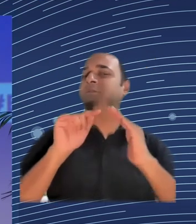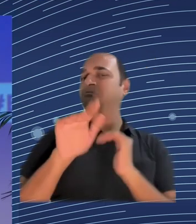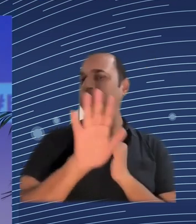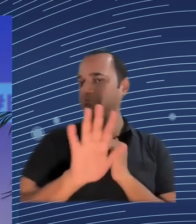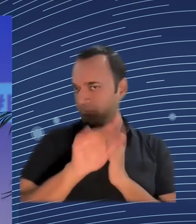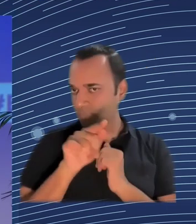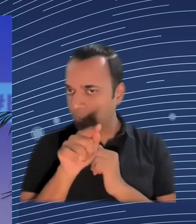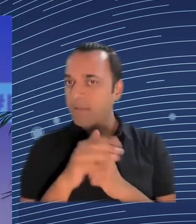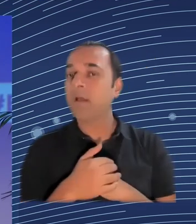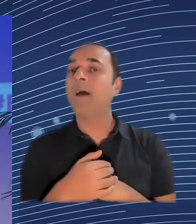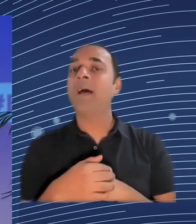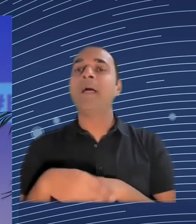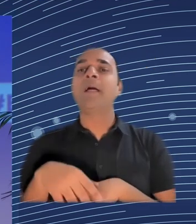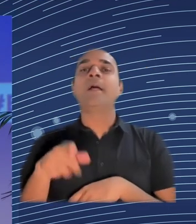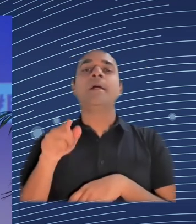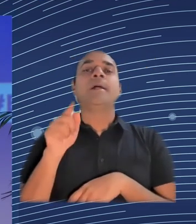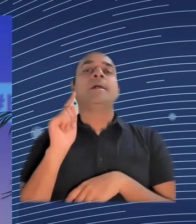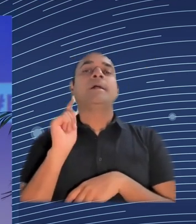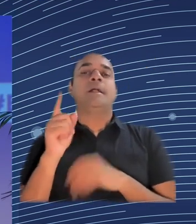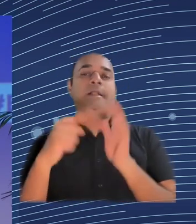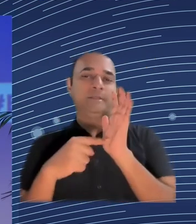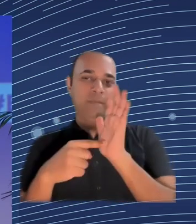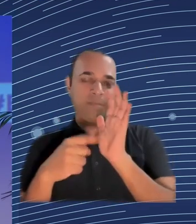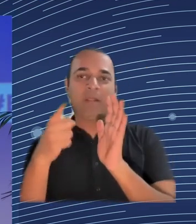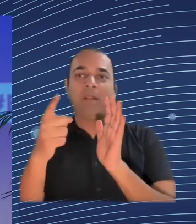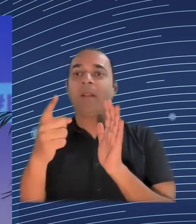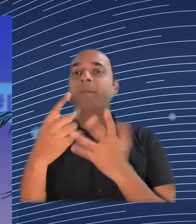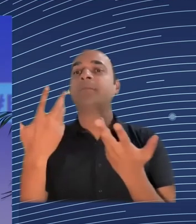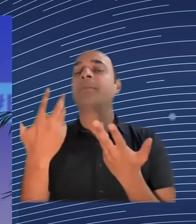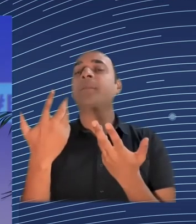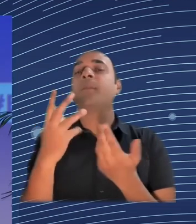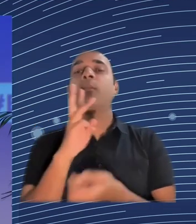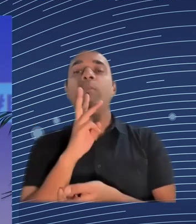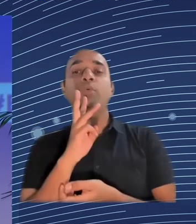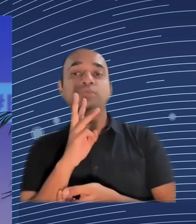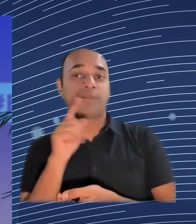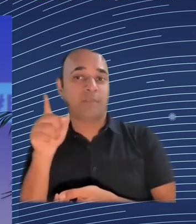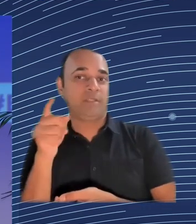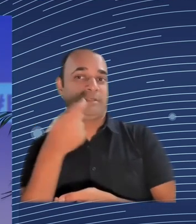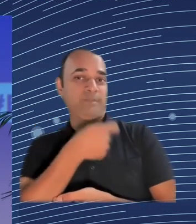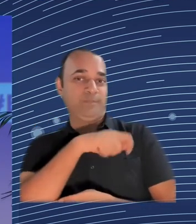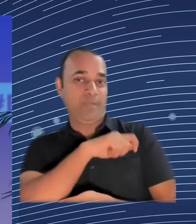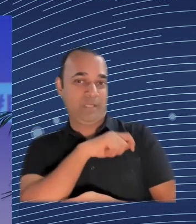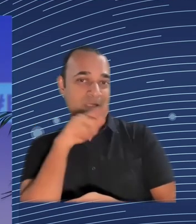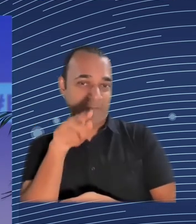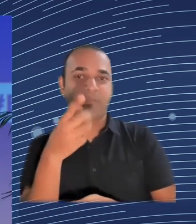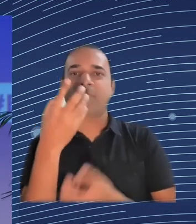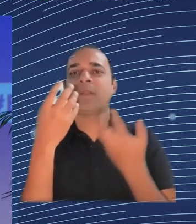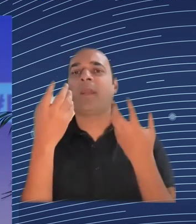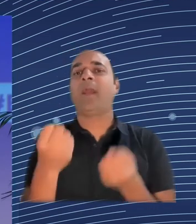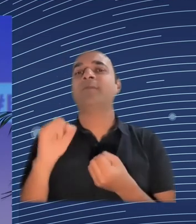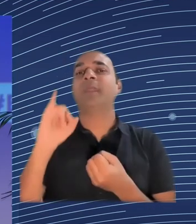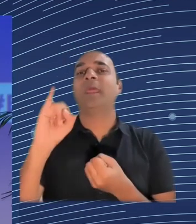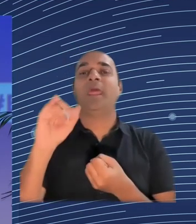And we also need to build in capacity and improve the institutional settings in which we implement the policy.